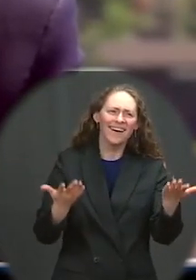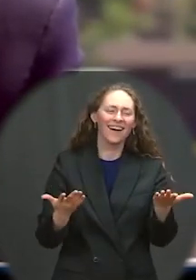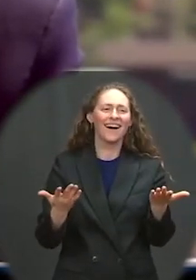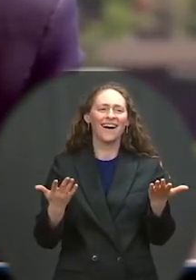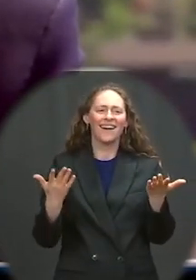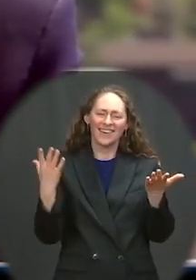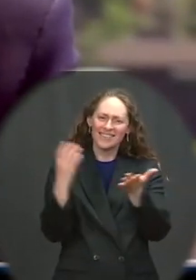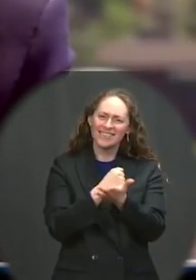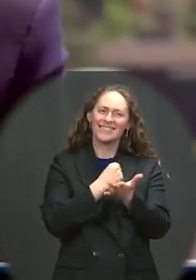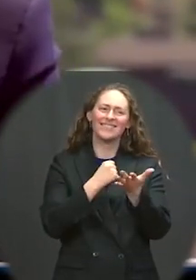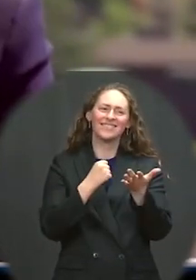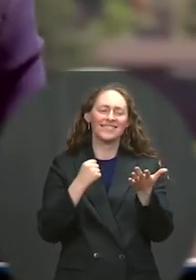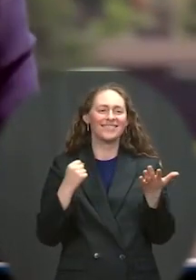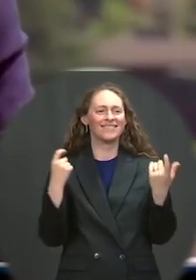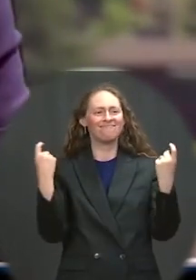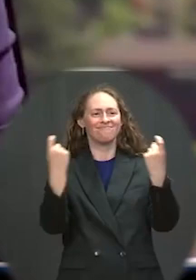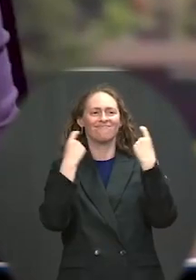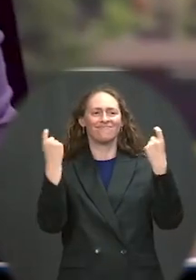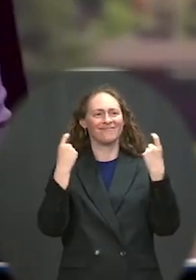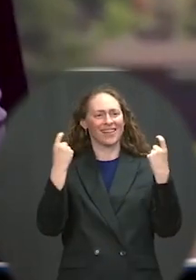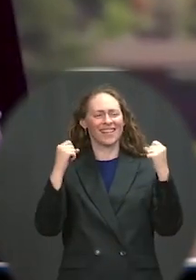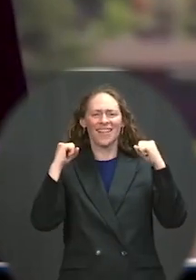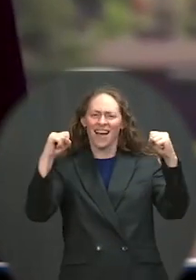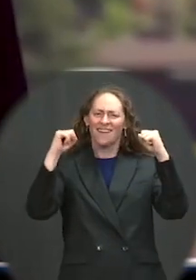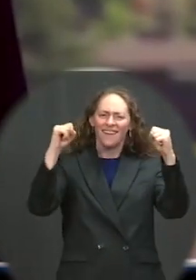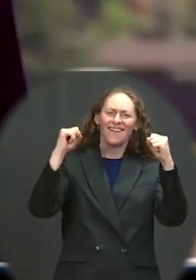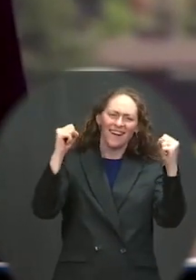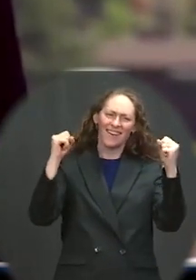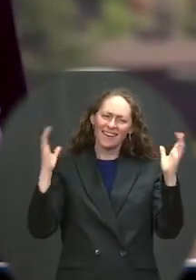say that about the Navy, to clap. But being here together —